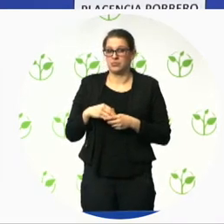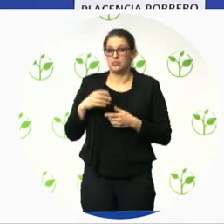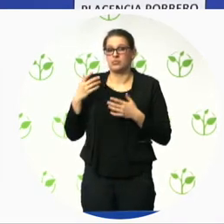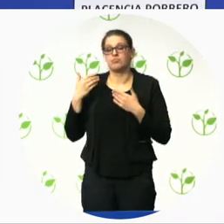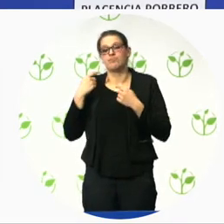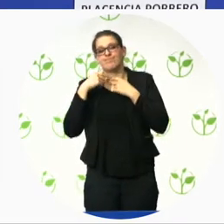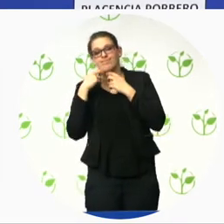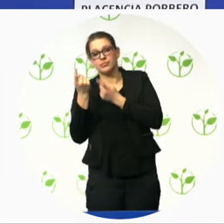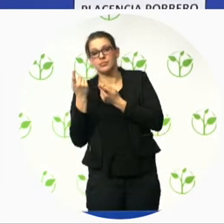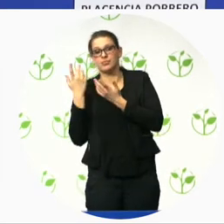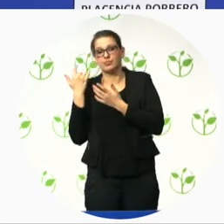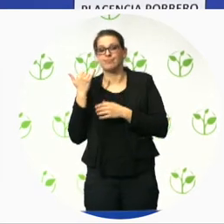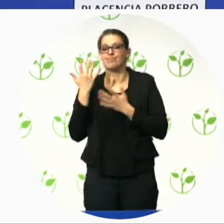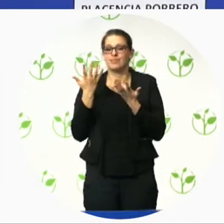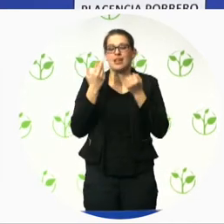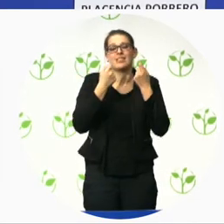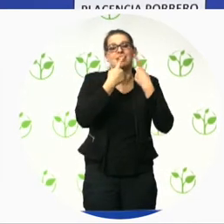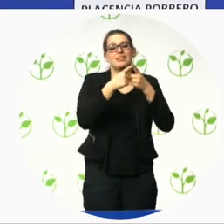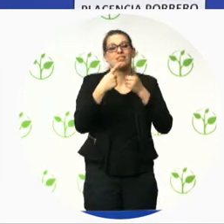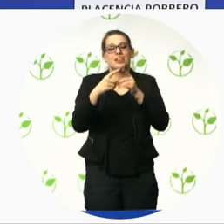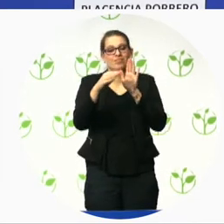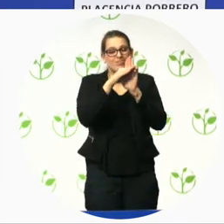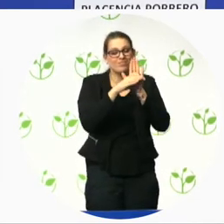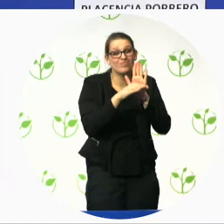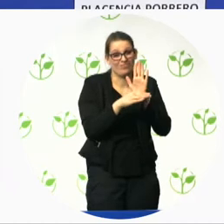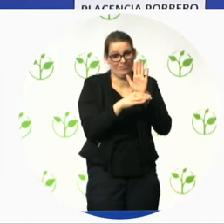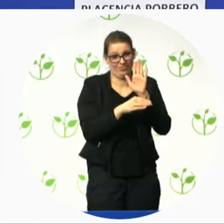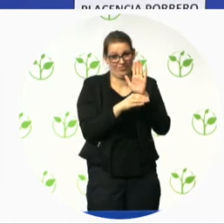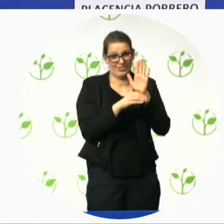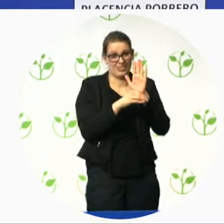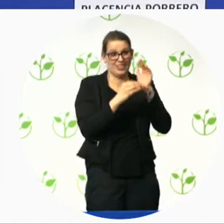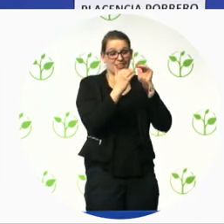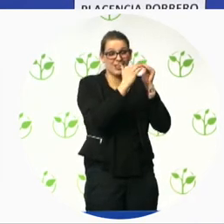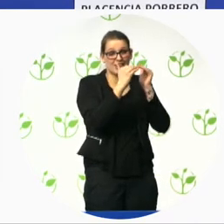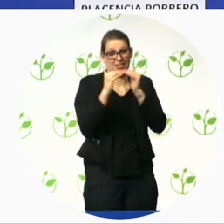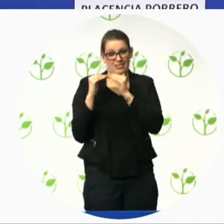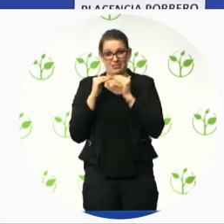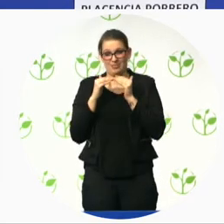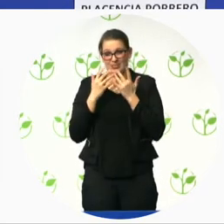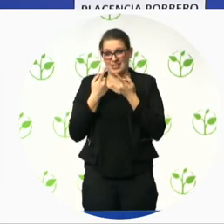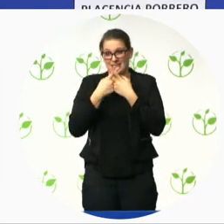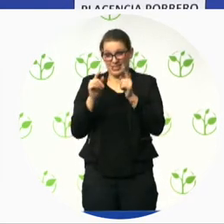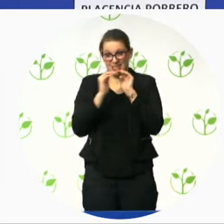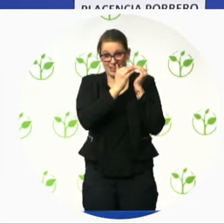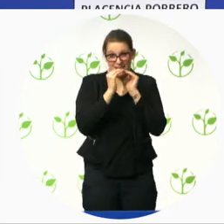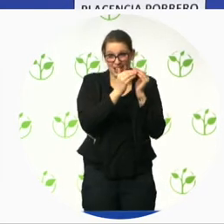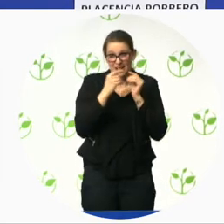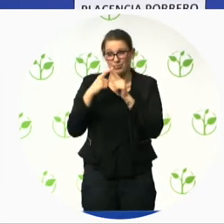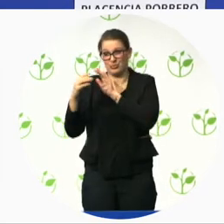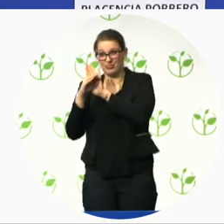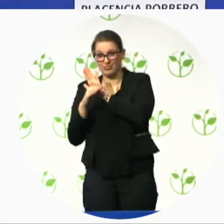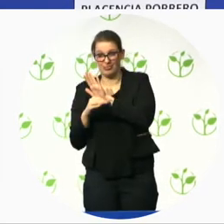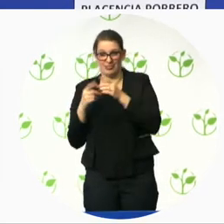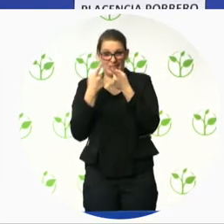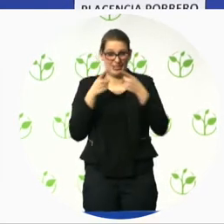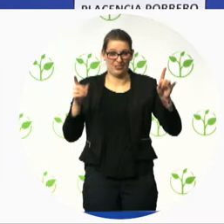and standards what level how do you strike the balance and then to tell us about your certificates how